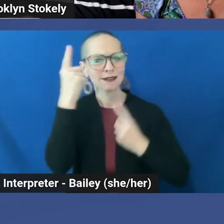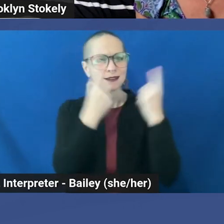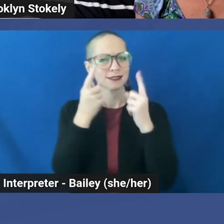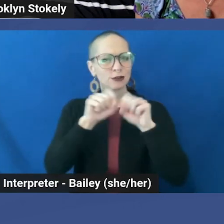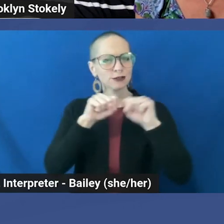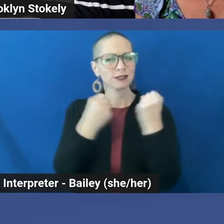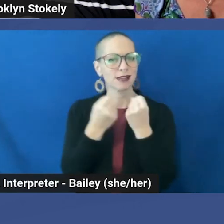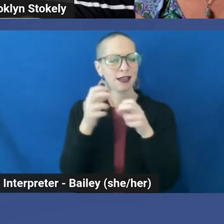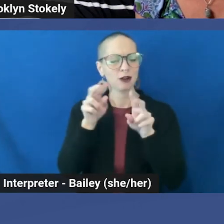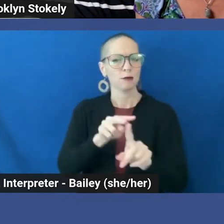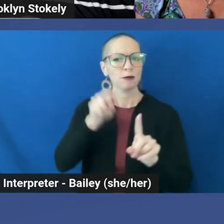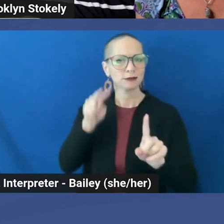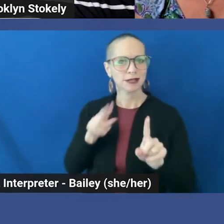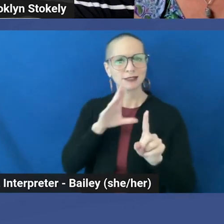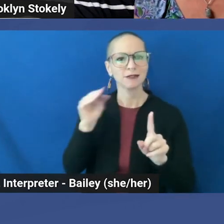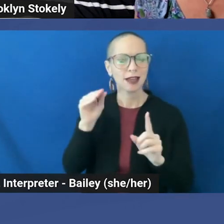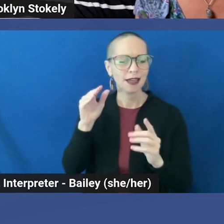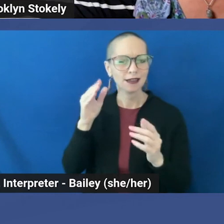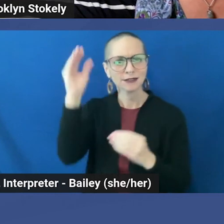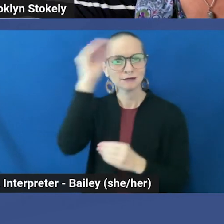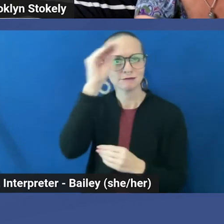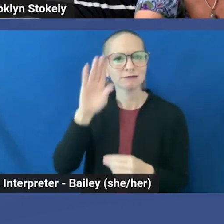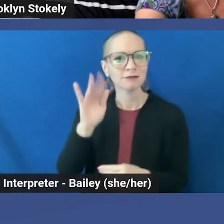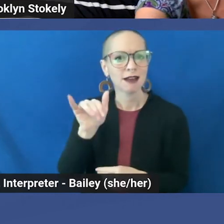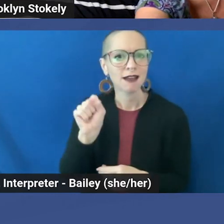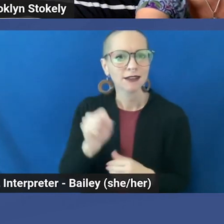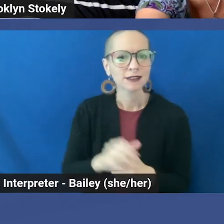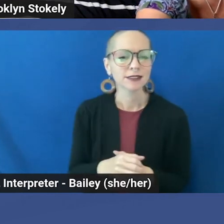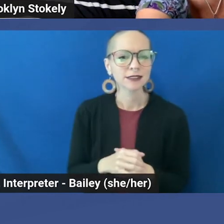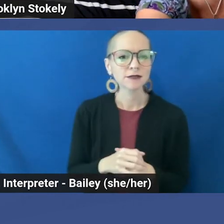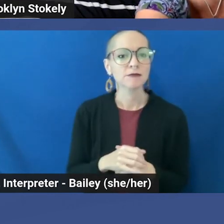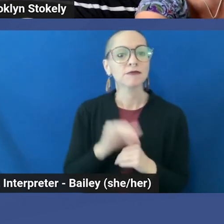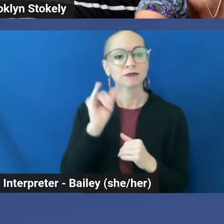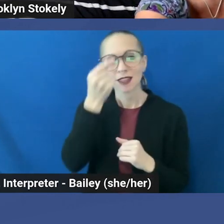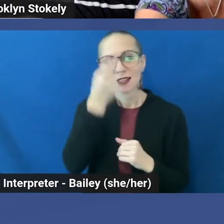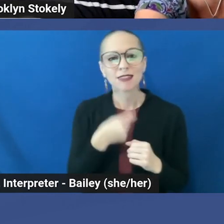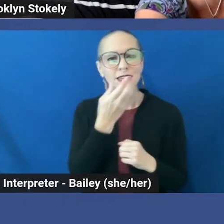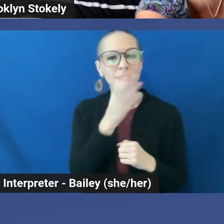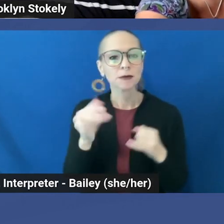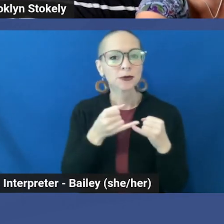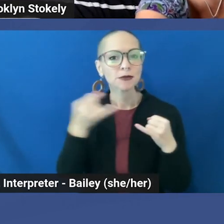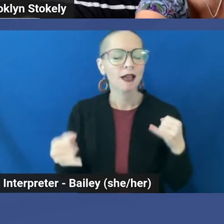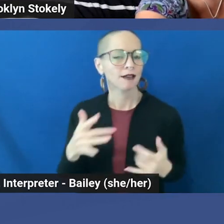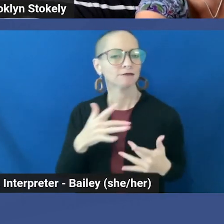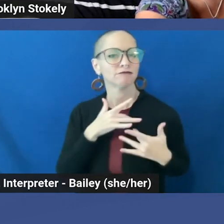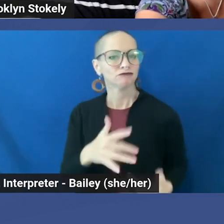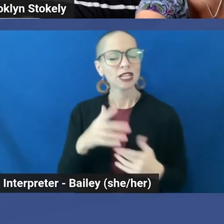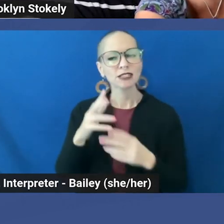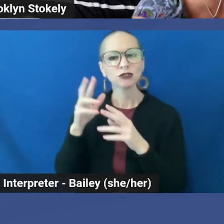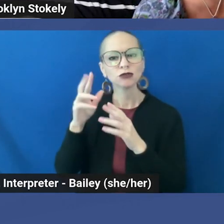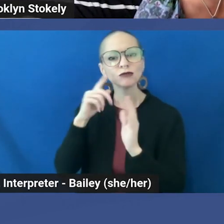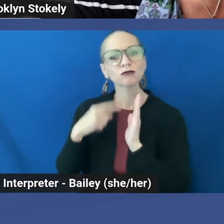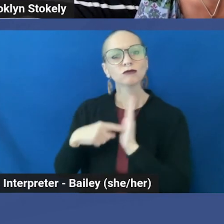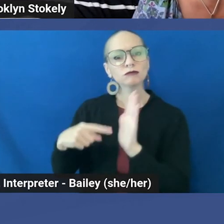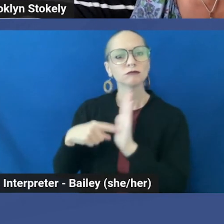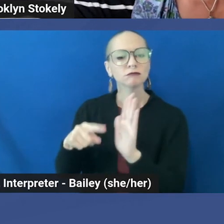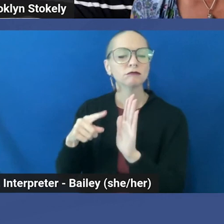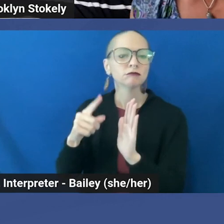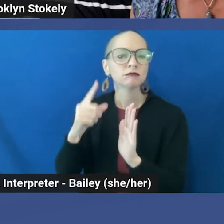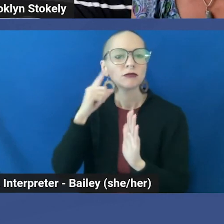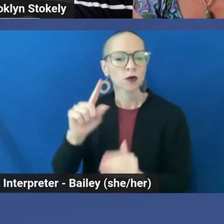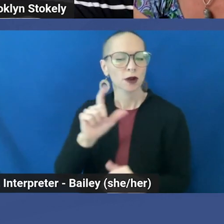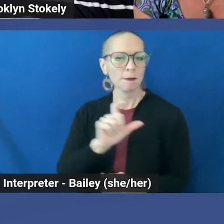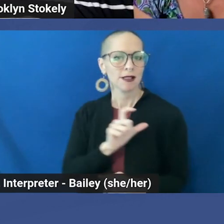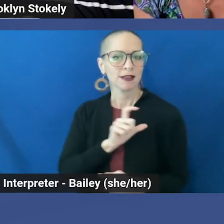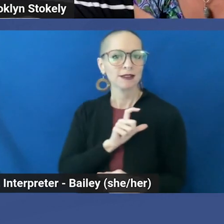perceptions and biases. The thin blue line, typically seen as a symbol of the